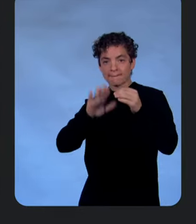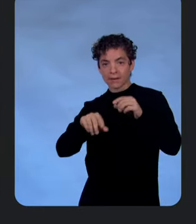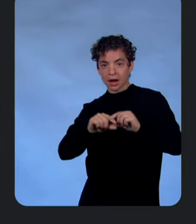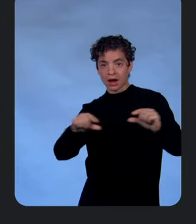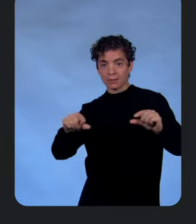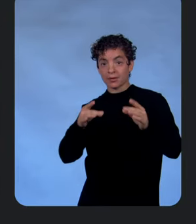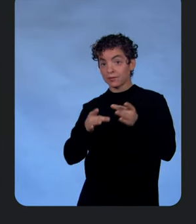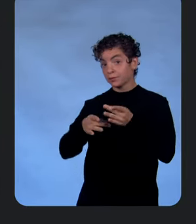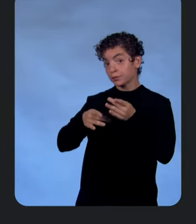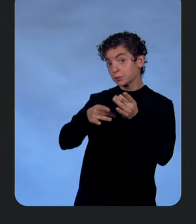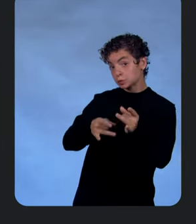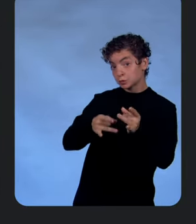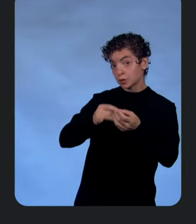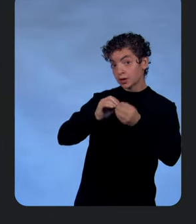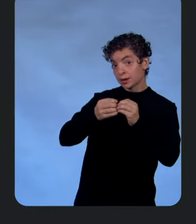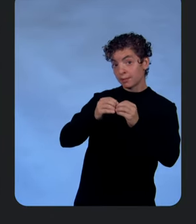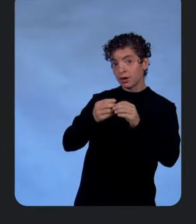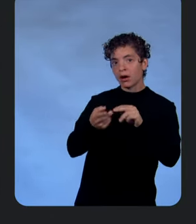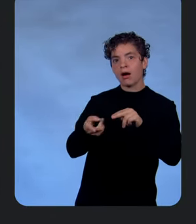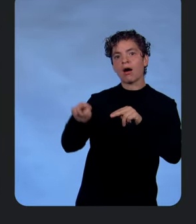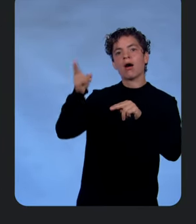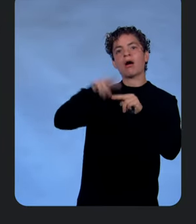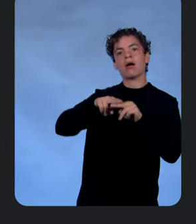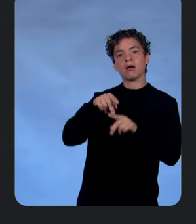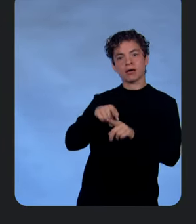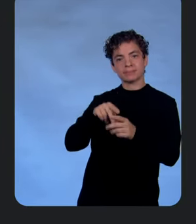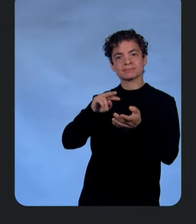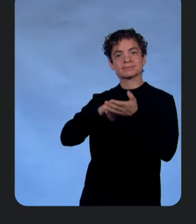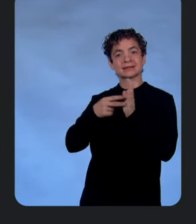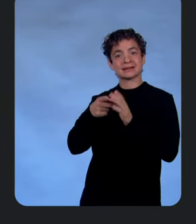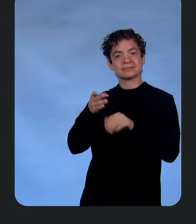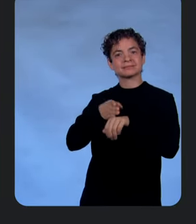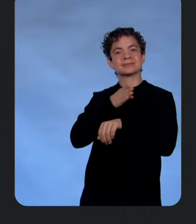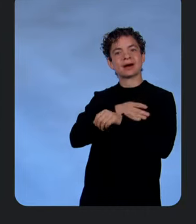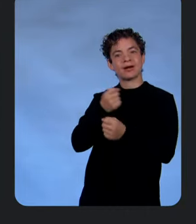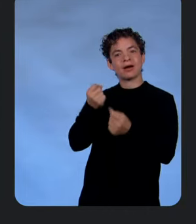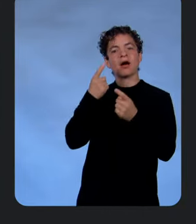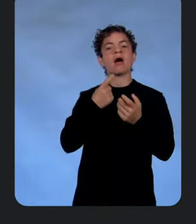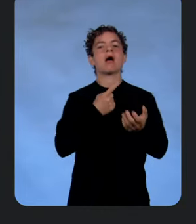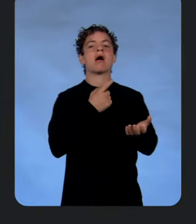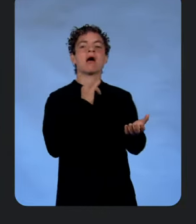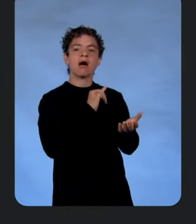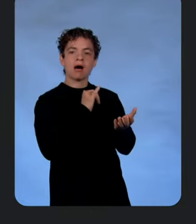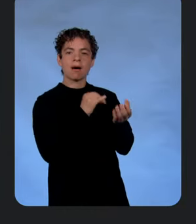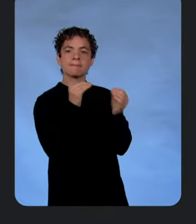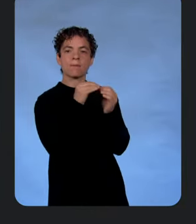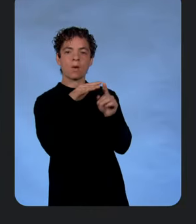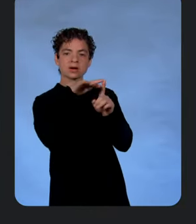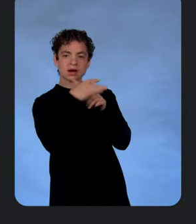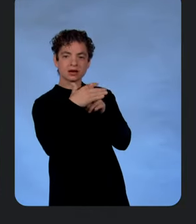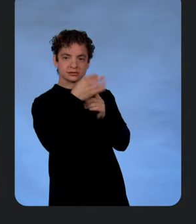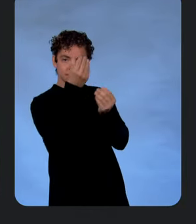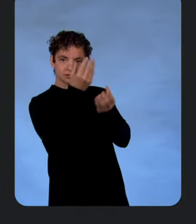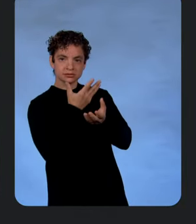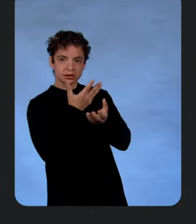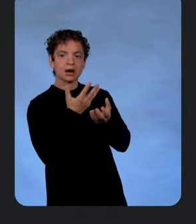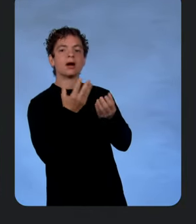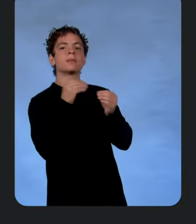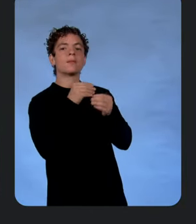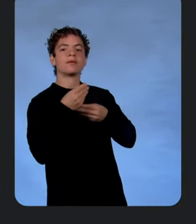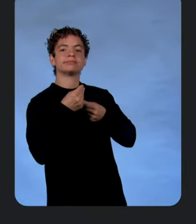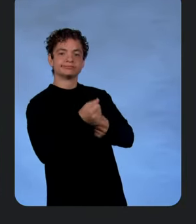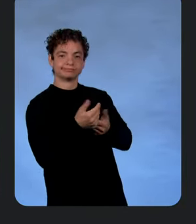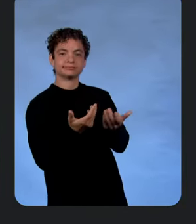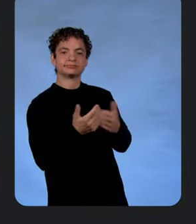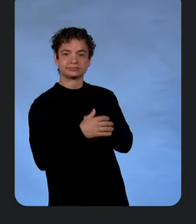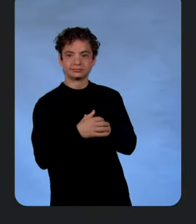This looks much better. This is like real English. A lot more context, a lot more information. That's right. So what do you think about this one?